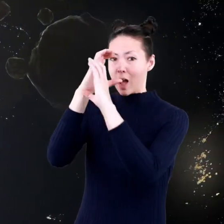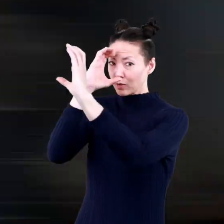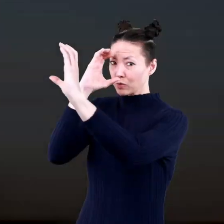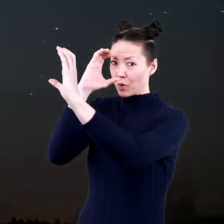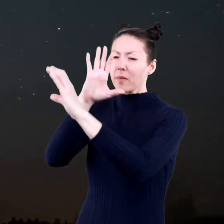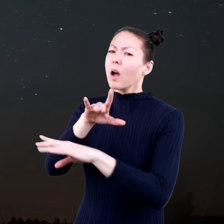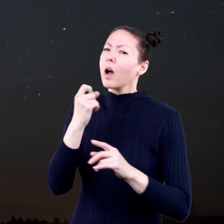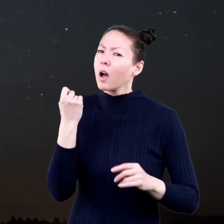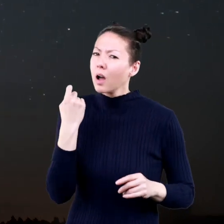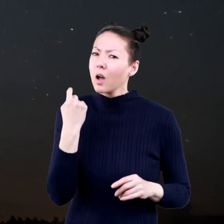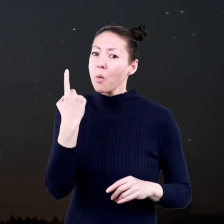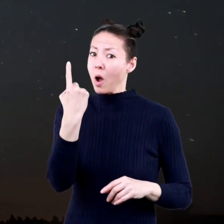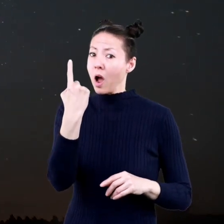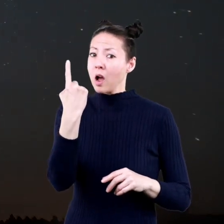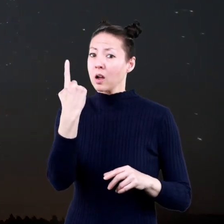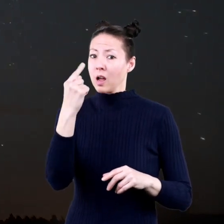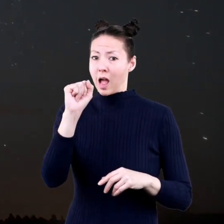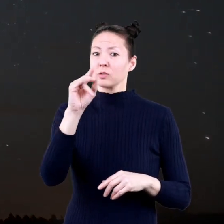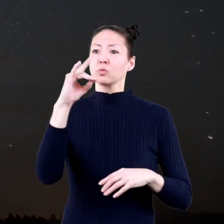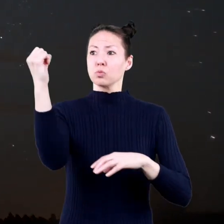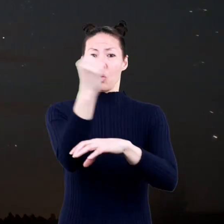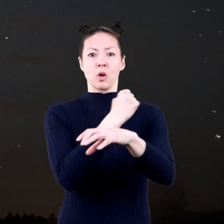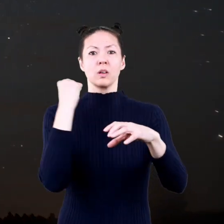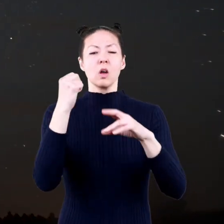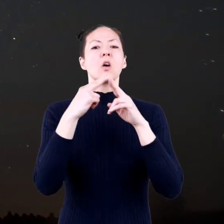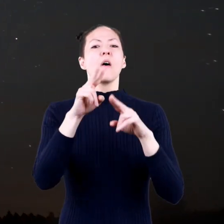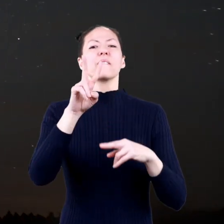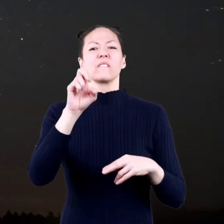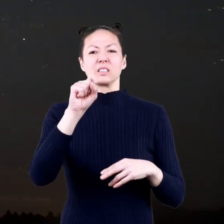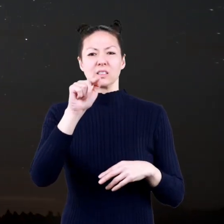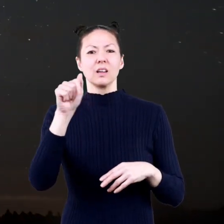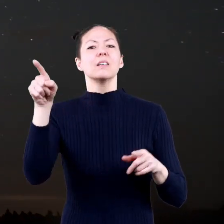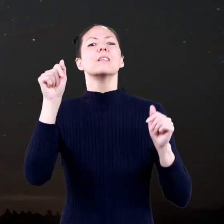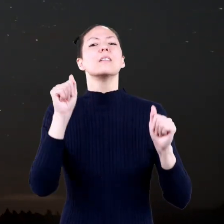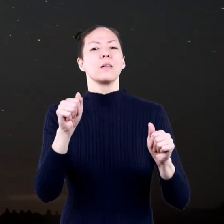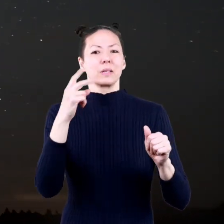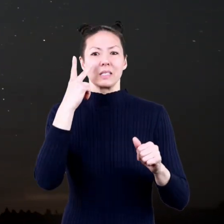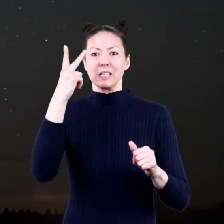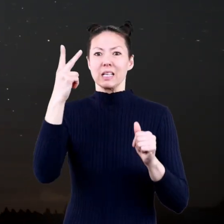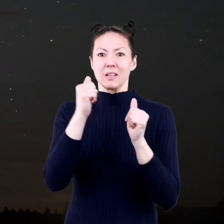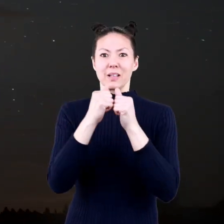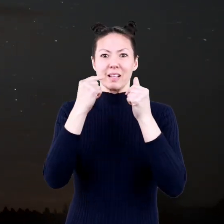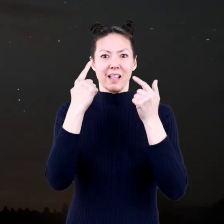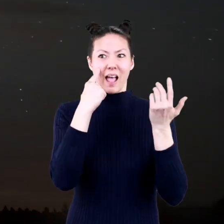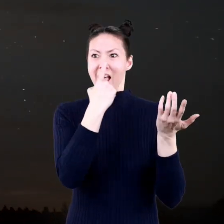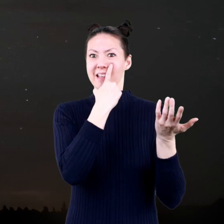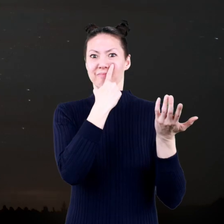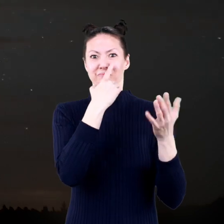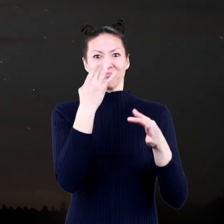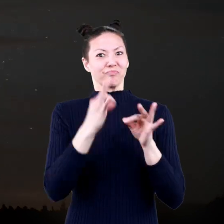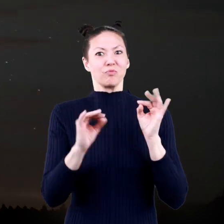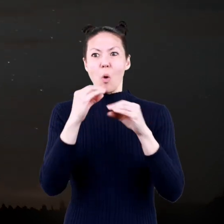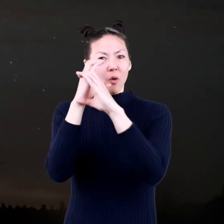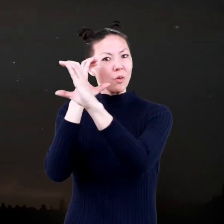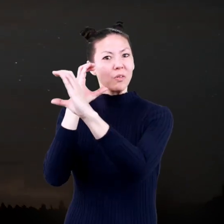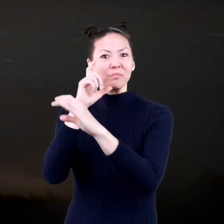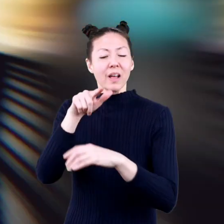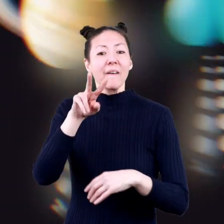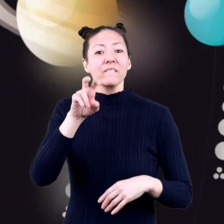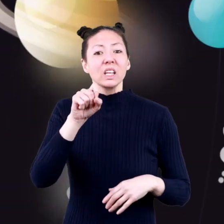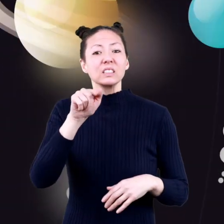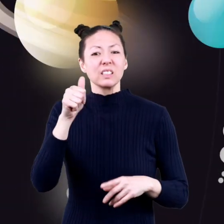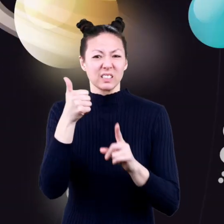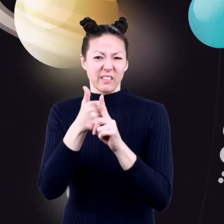telescope. However, one asteroid named Vesta can occasionally be seen from Earth with the naked eye.